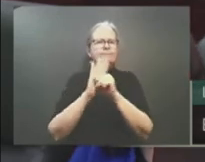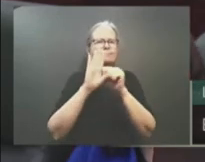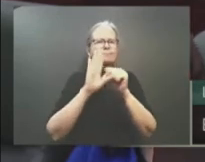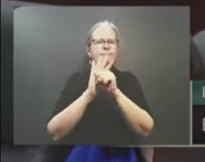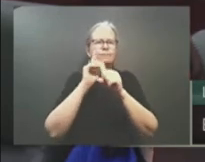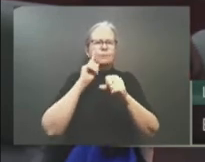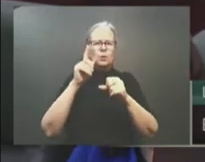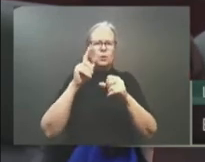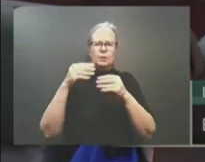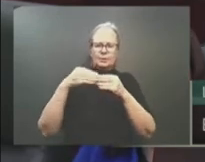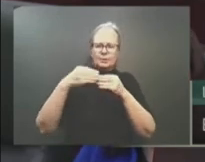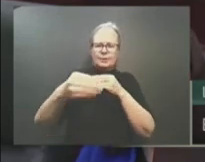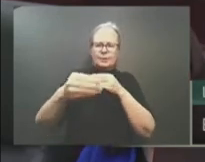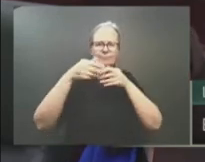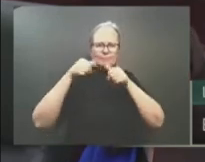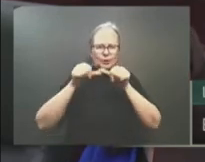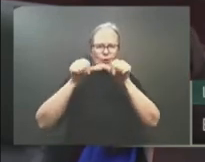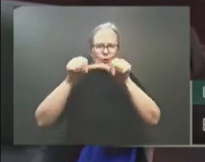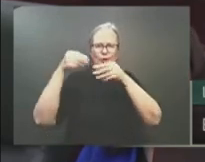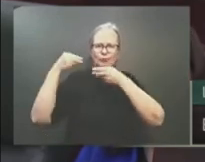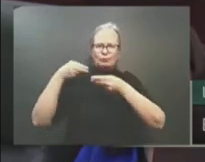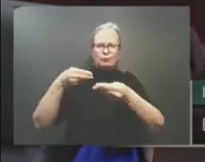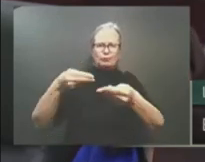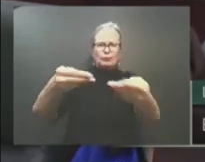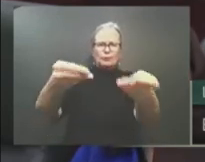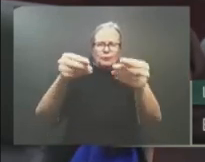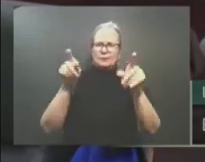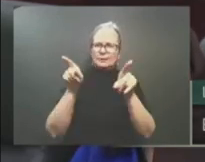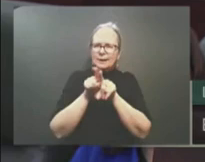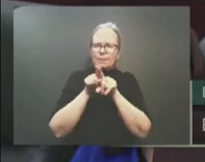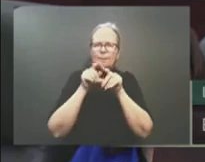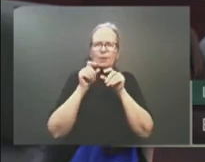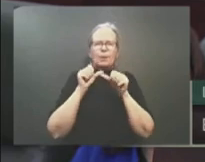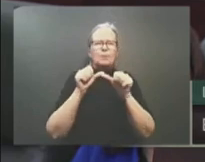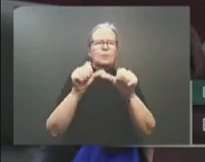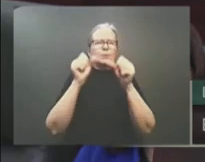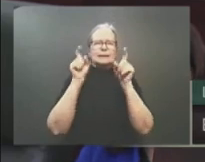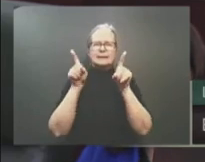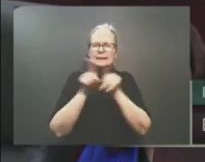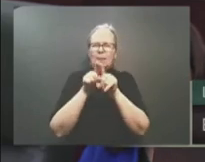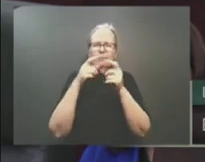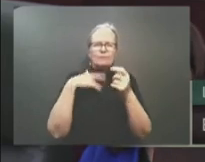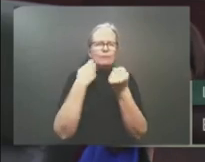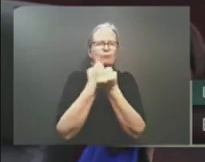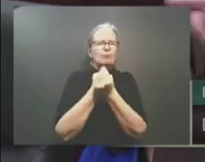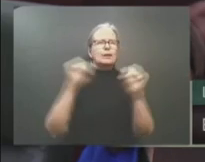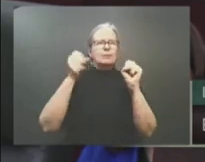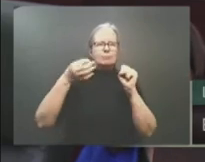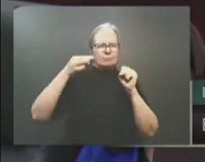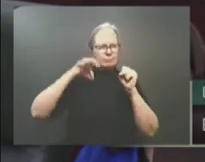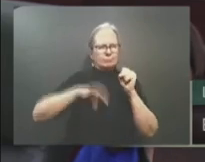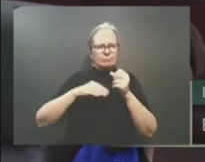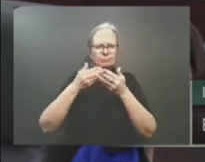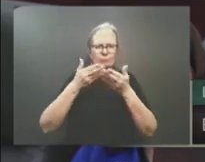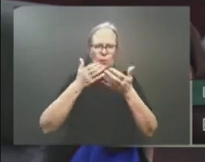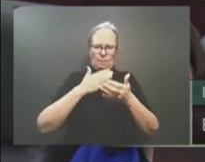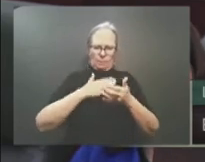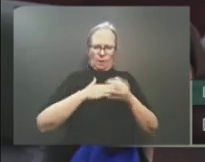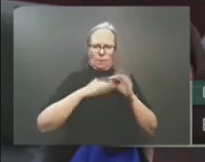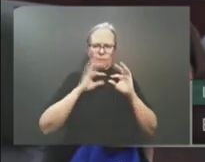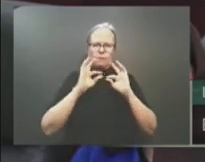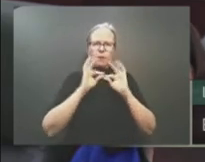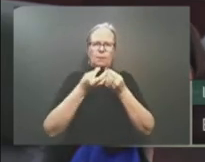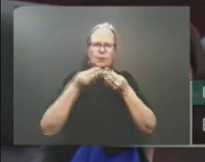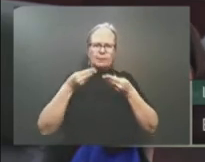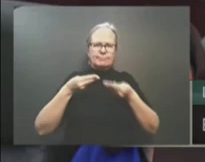prosperity, and freedom this province has offered me and my family. The same opportunities for our children